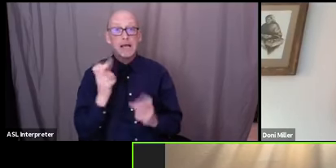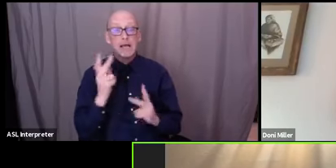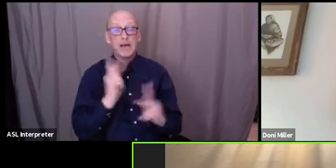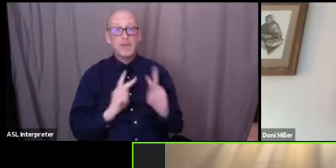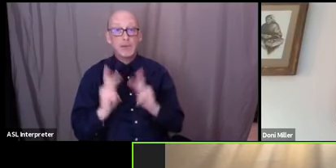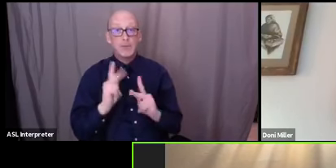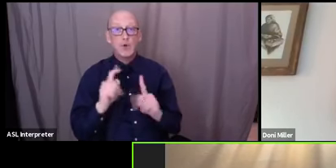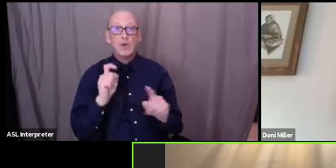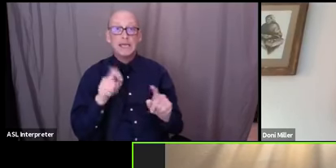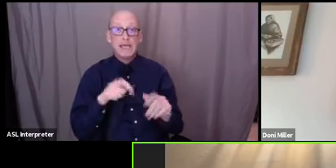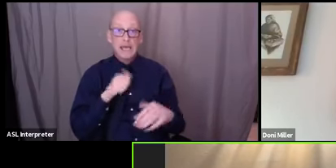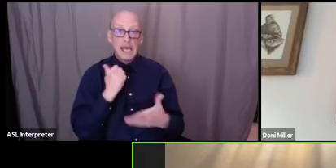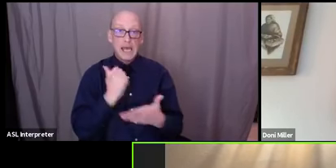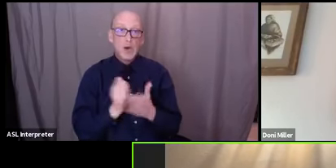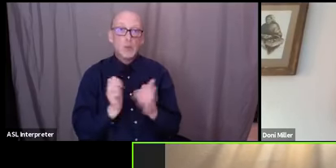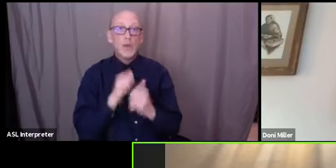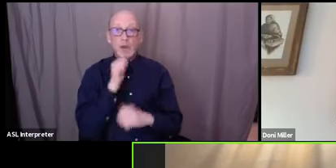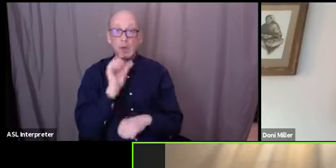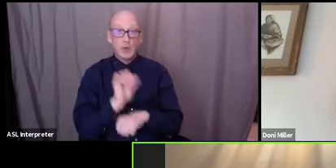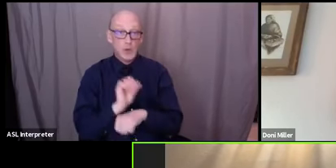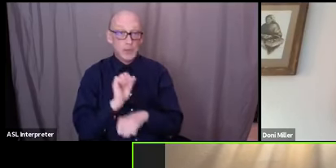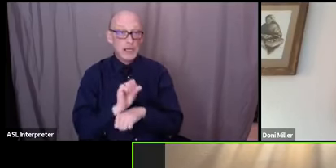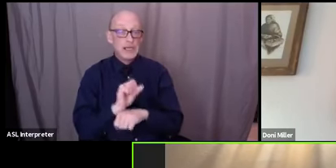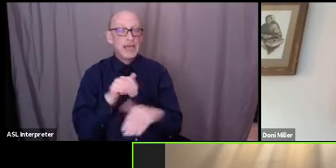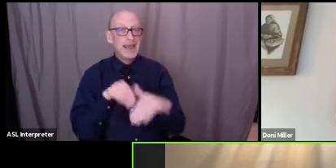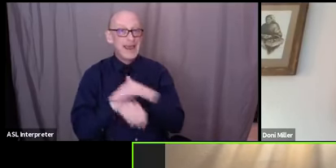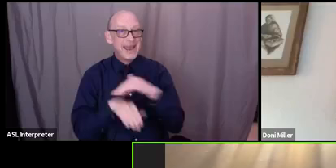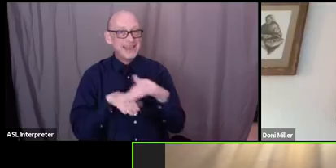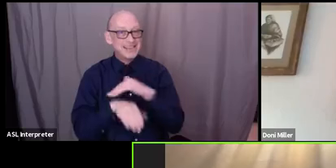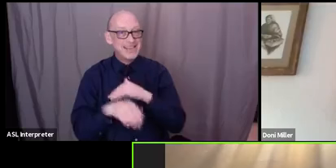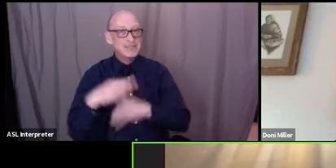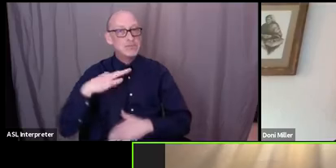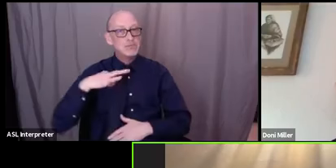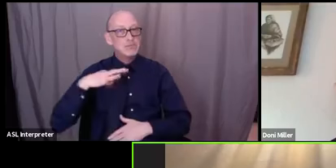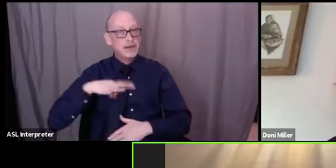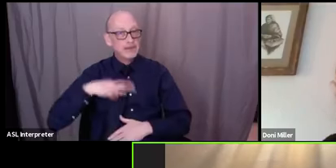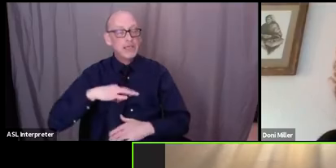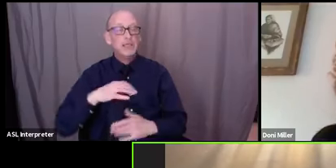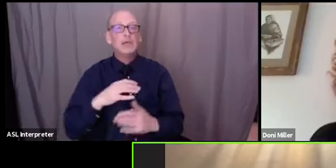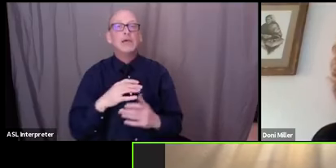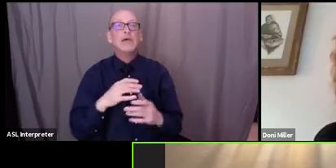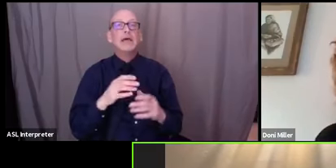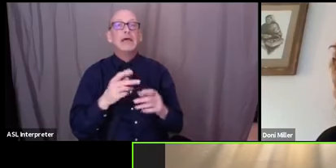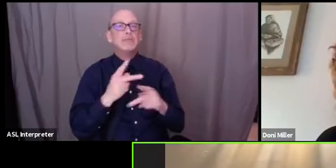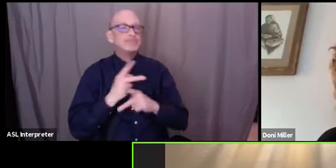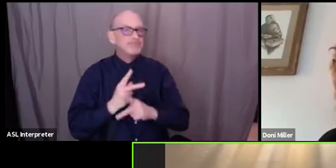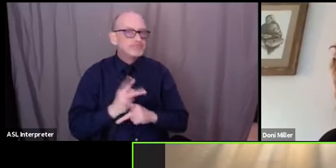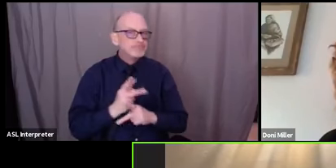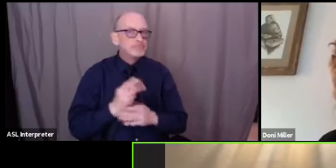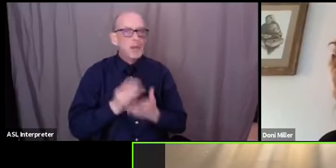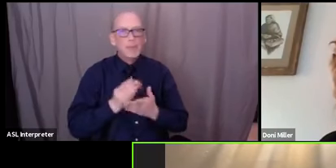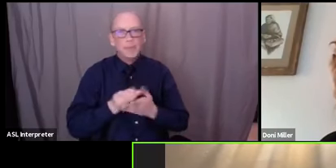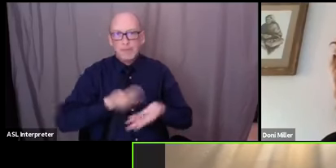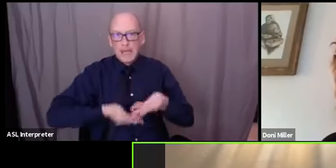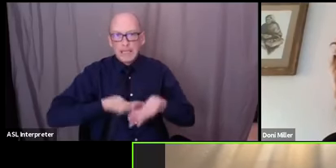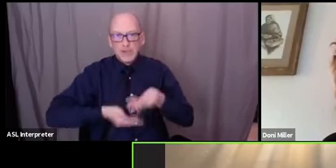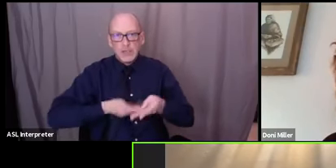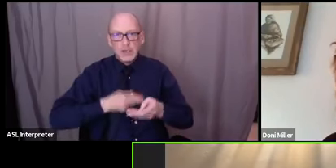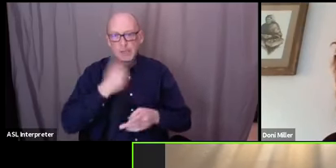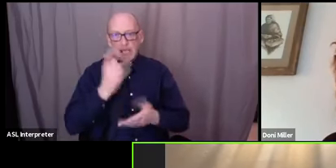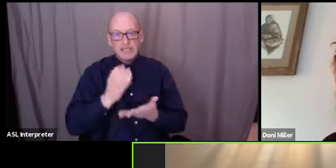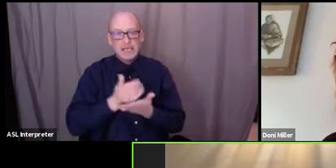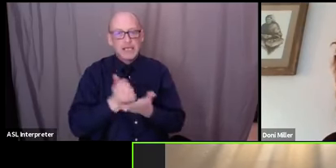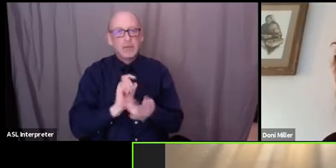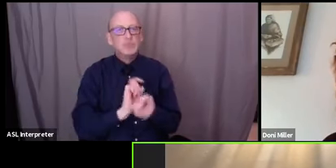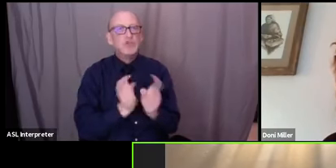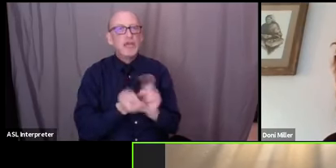assistance with unemployment accessing those benefits navigating their budgets due to their income changes